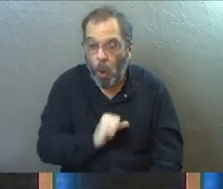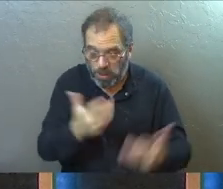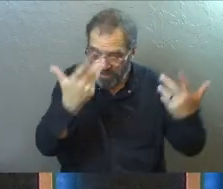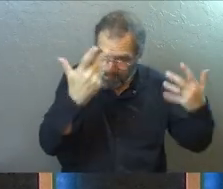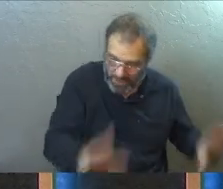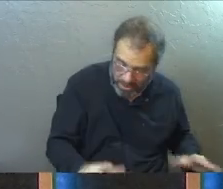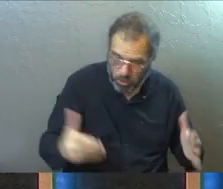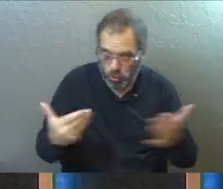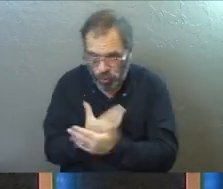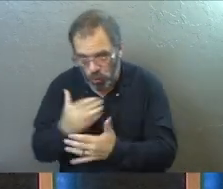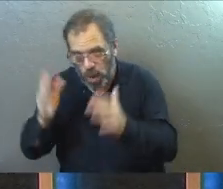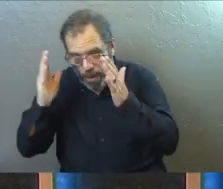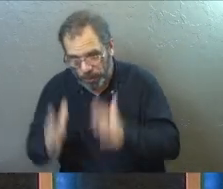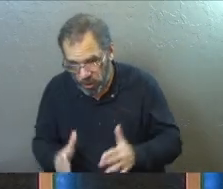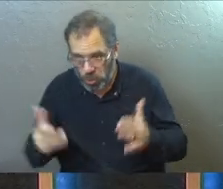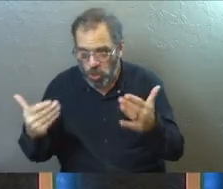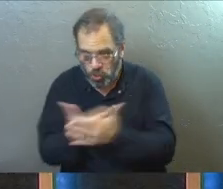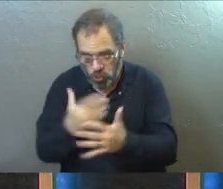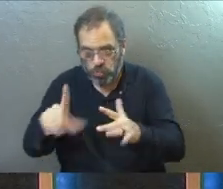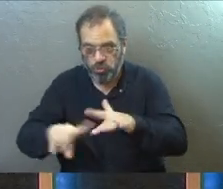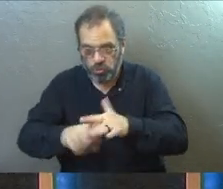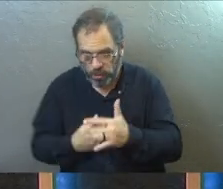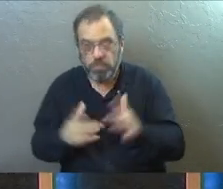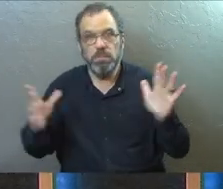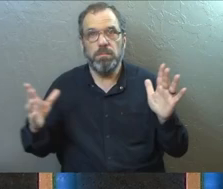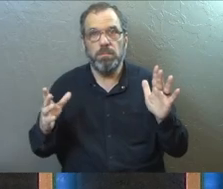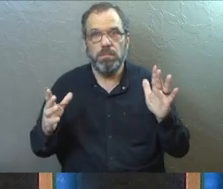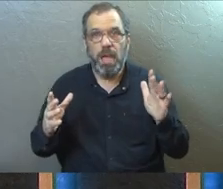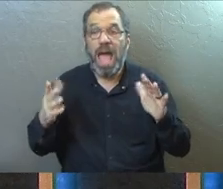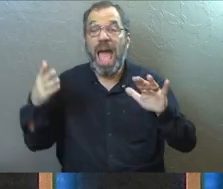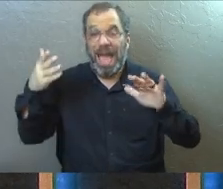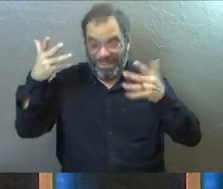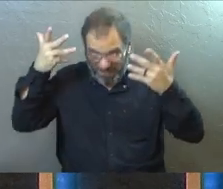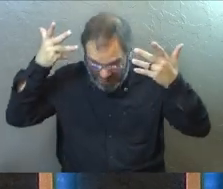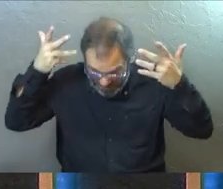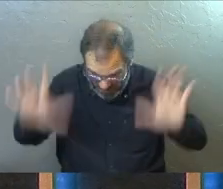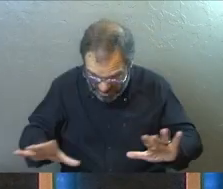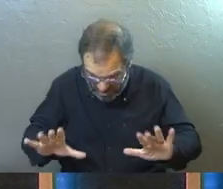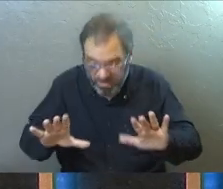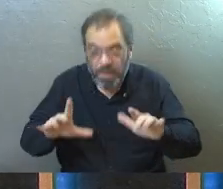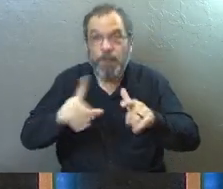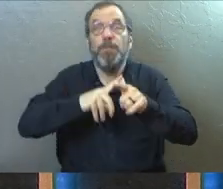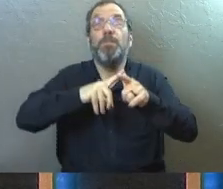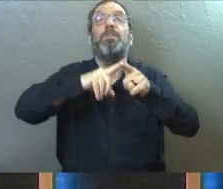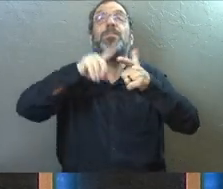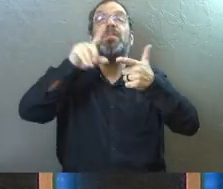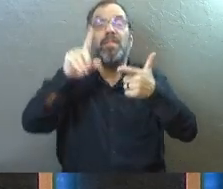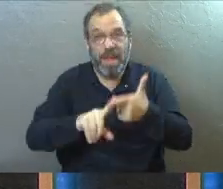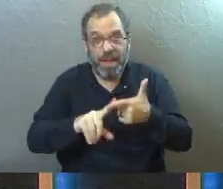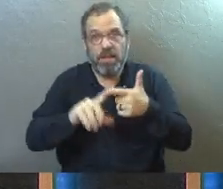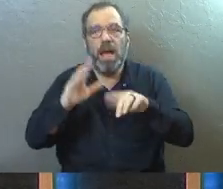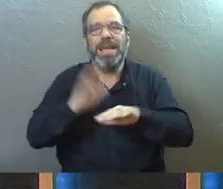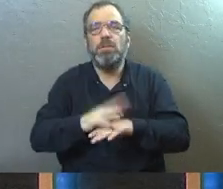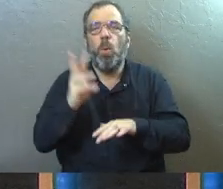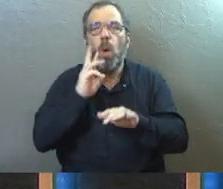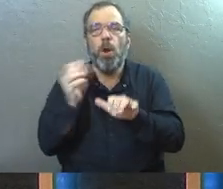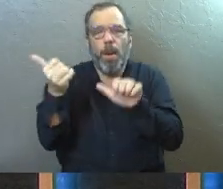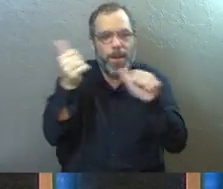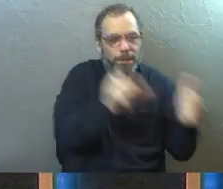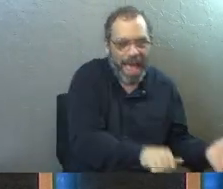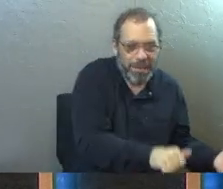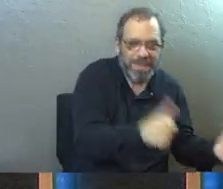old is gone. You're a new creation. The new has come. And when that moment happens, then you get water baptized.